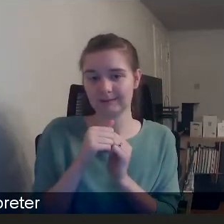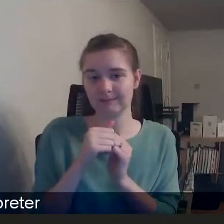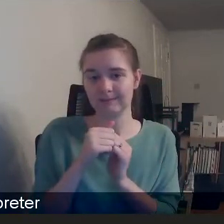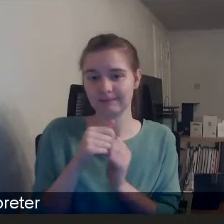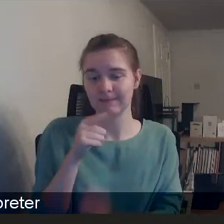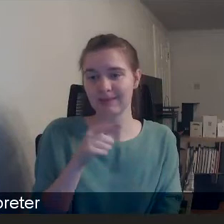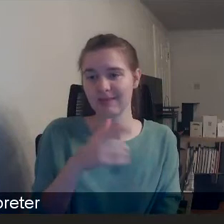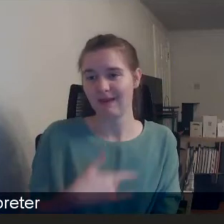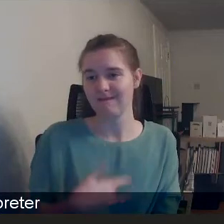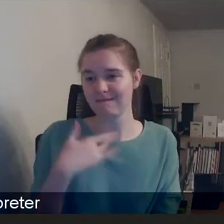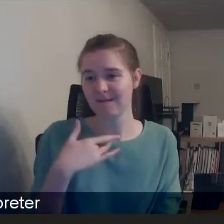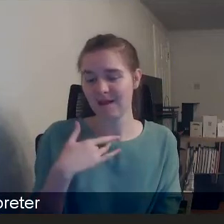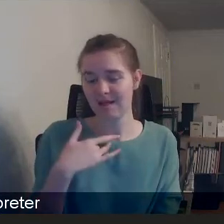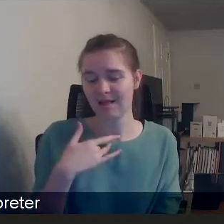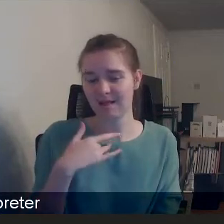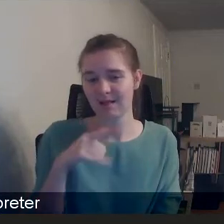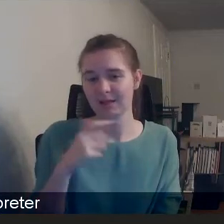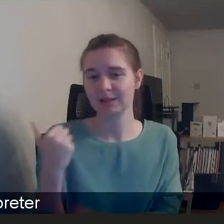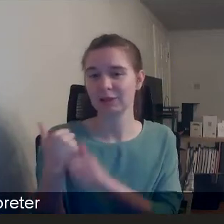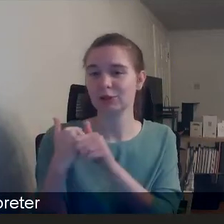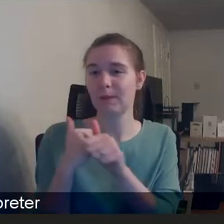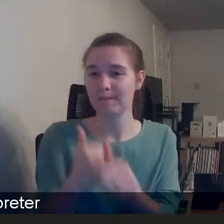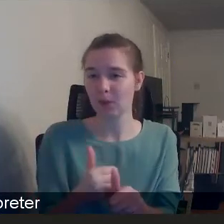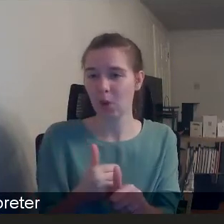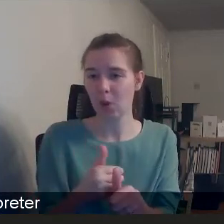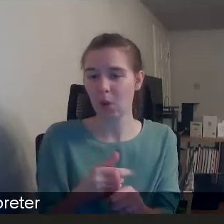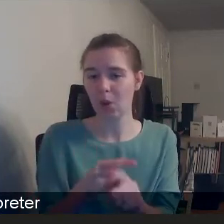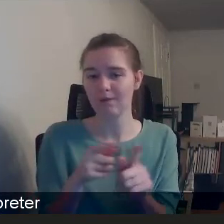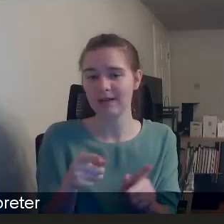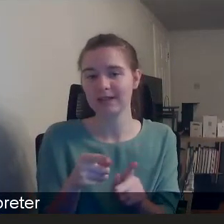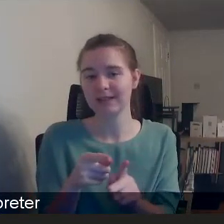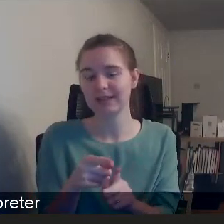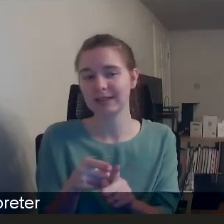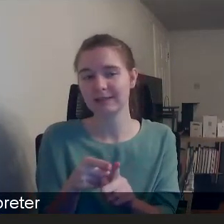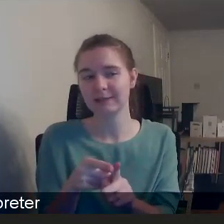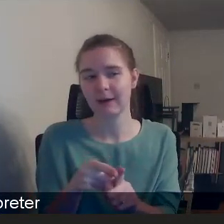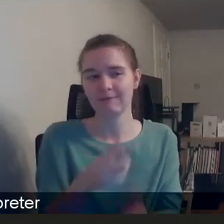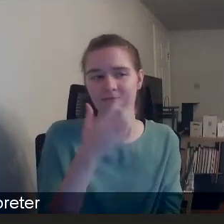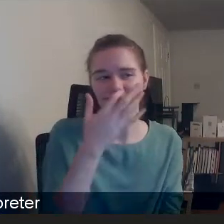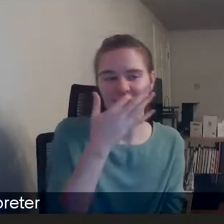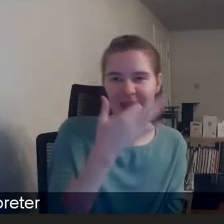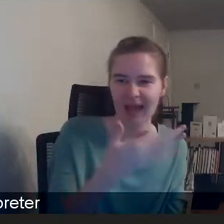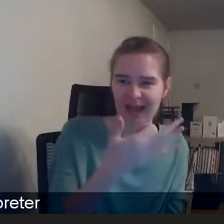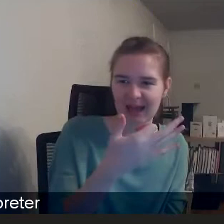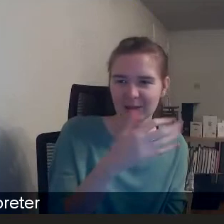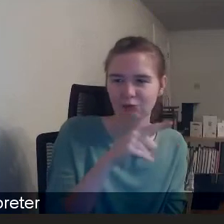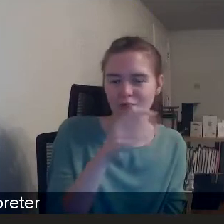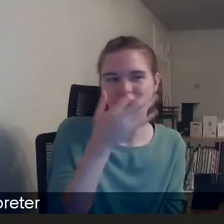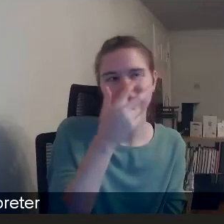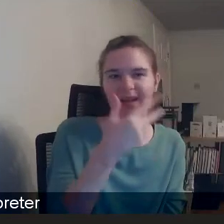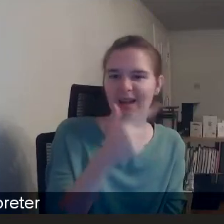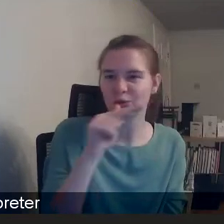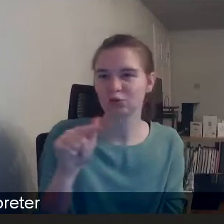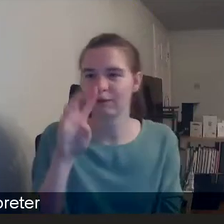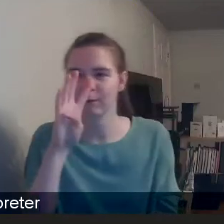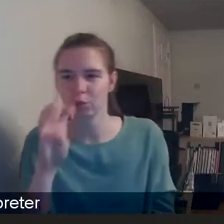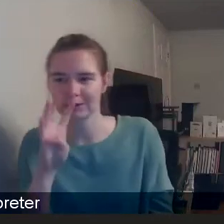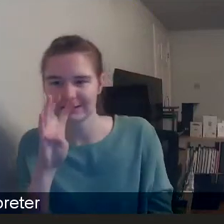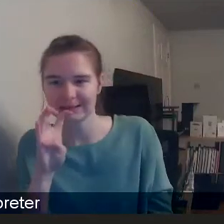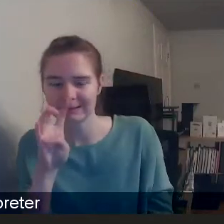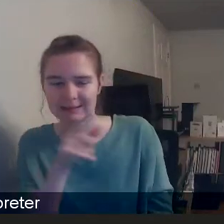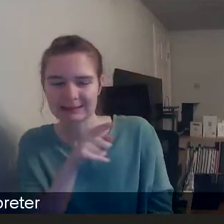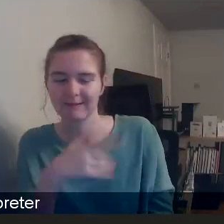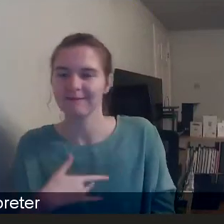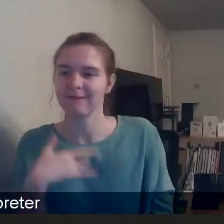felt that the support that was put around him between the ages of eight and 14, 18, where he felt